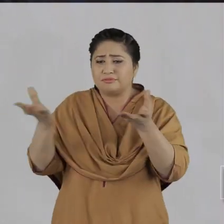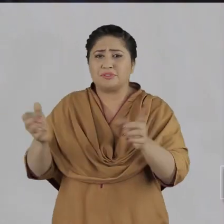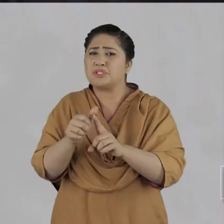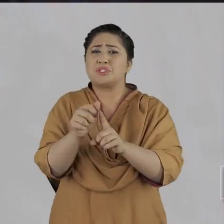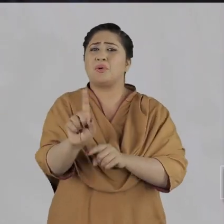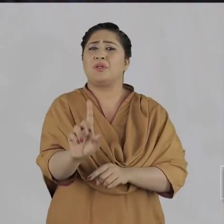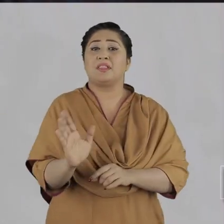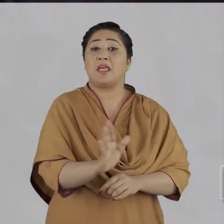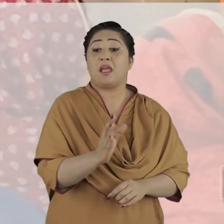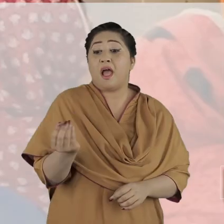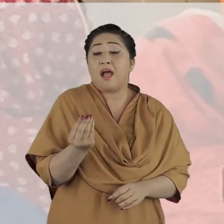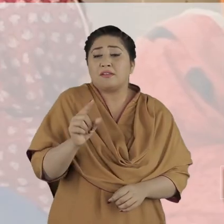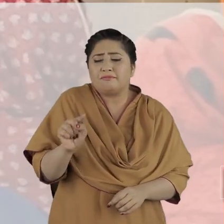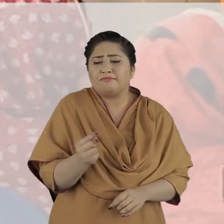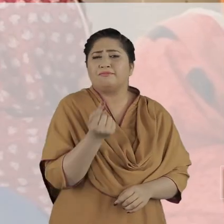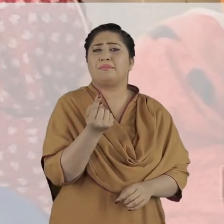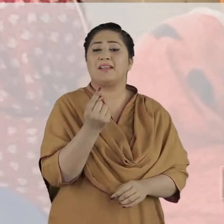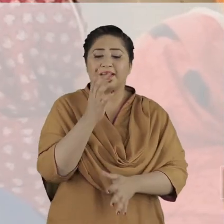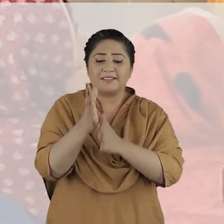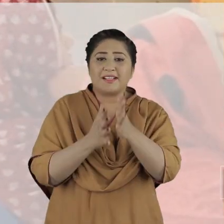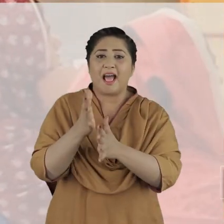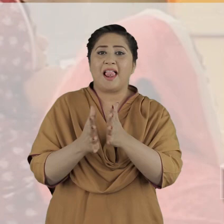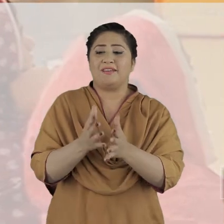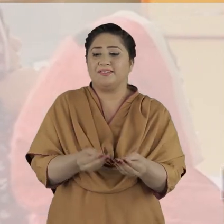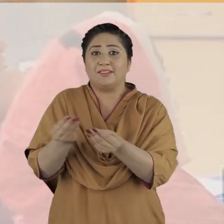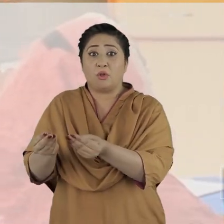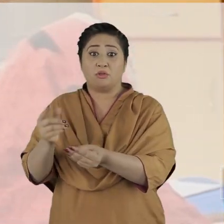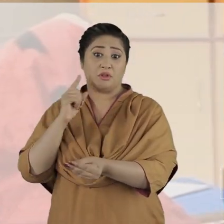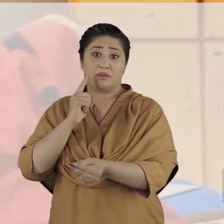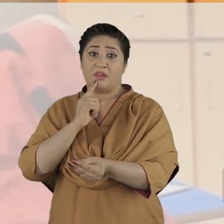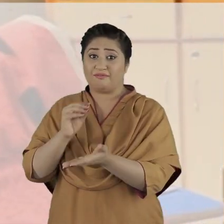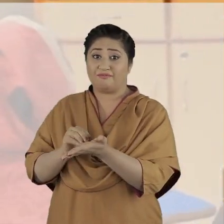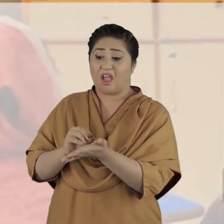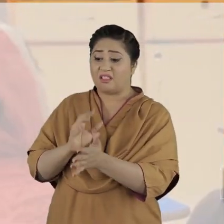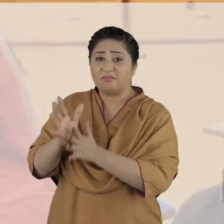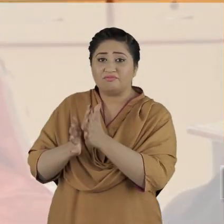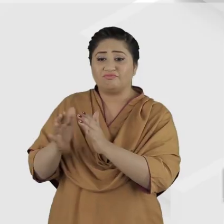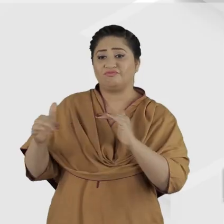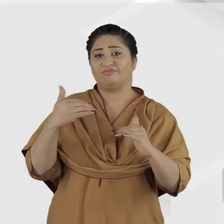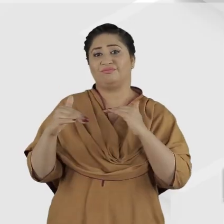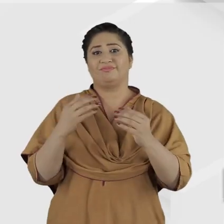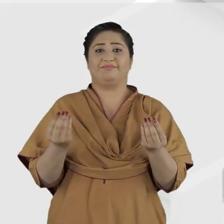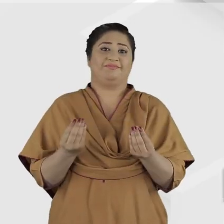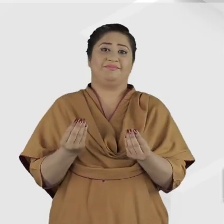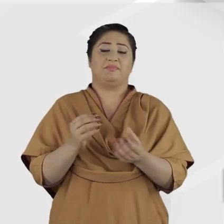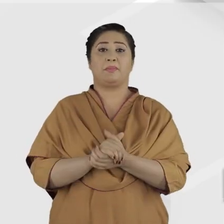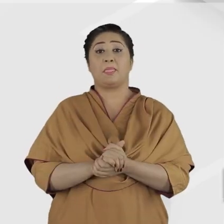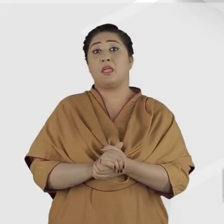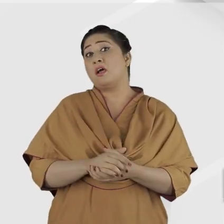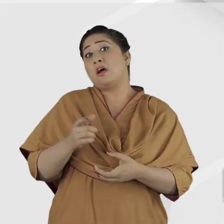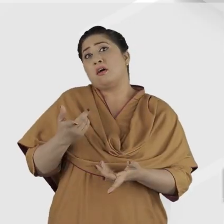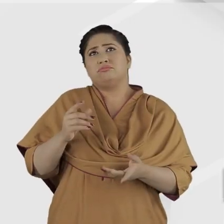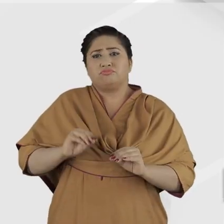information, but also easy access to learn basic sign language so that their deaf child can benefit. In developed countries,